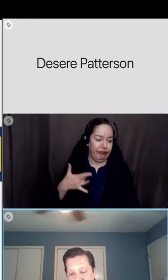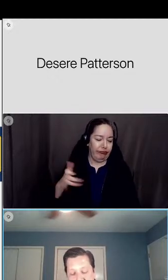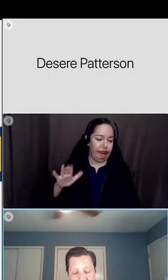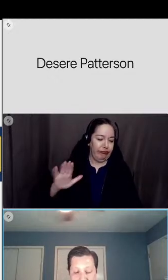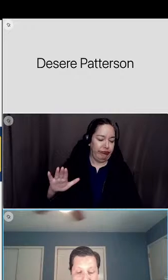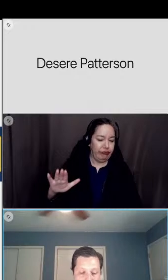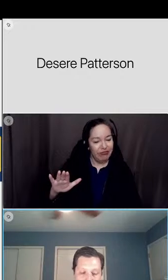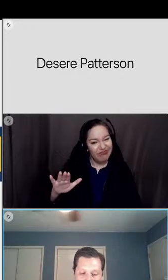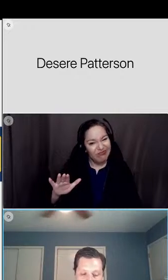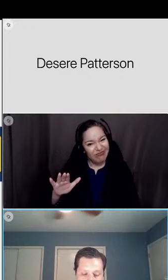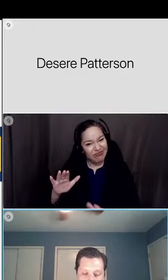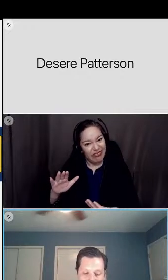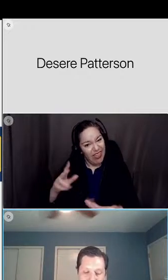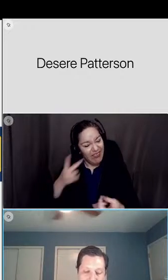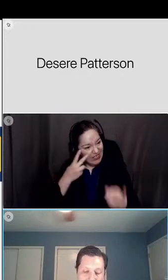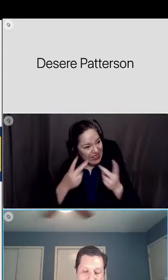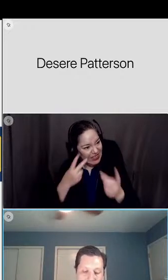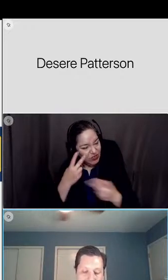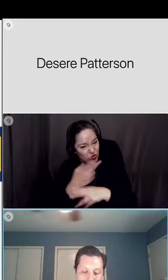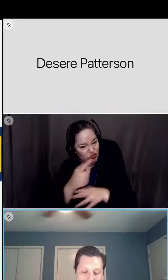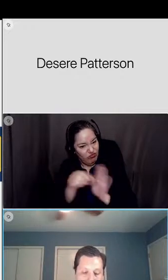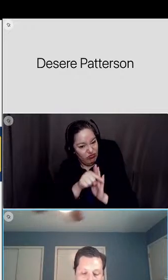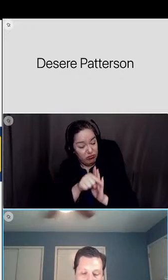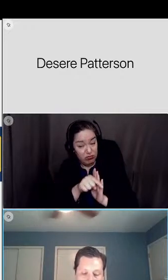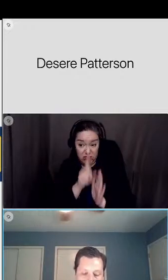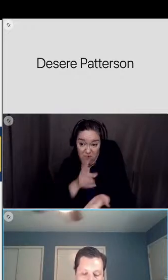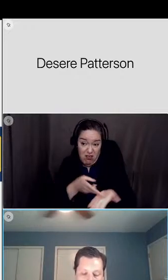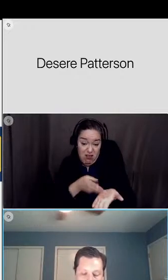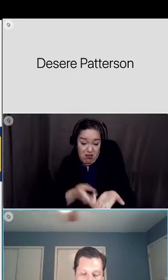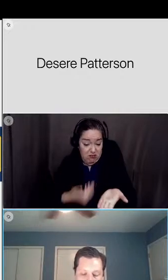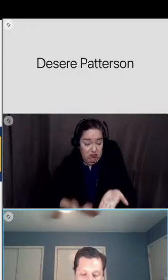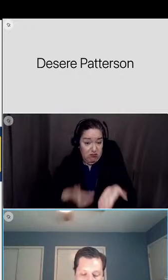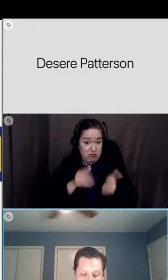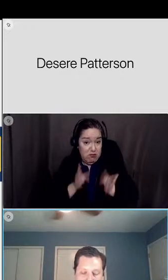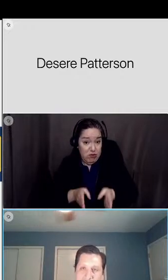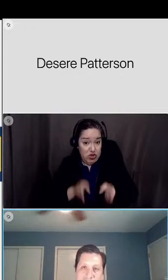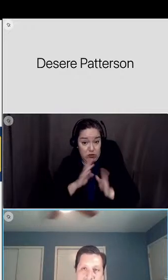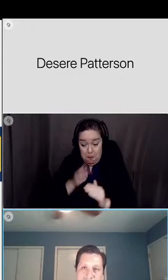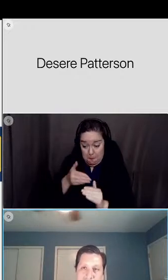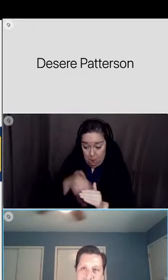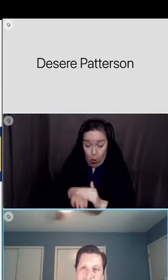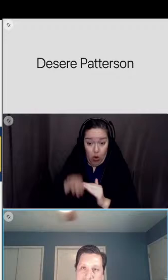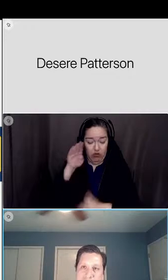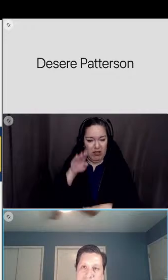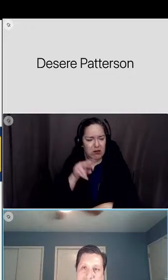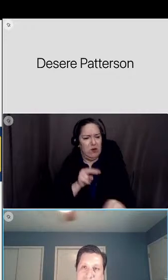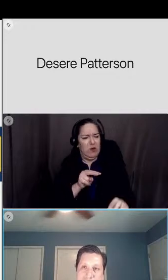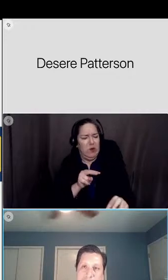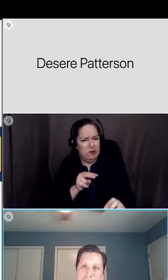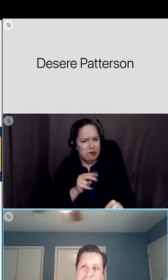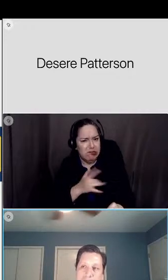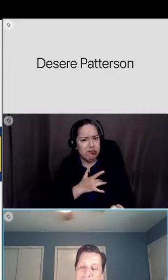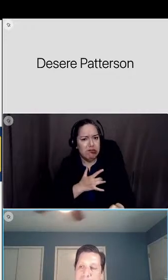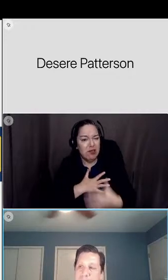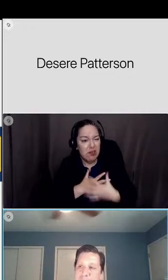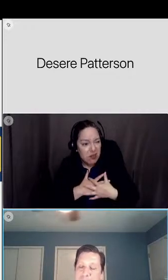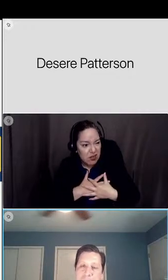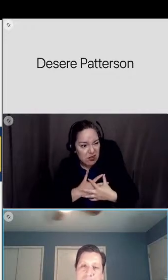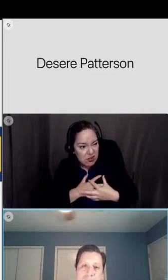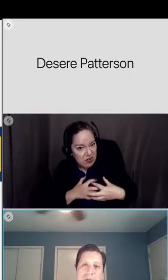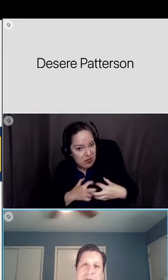you know quite frankly somebody who's born and raised here uh you know that hurts that is something